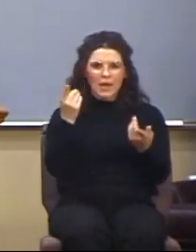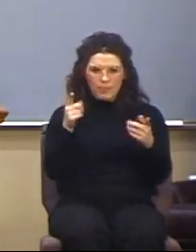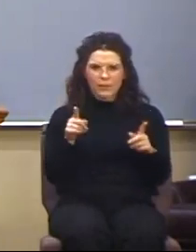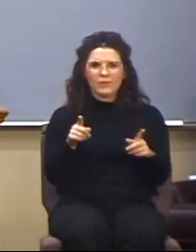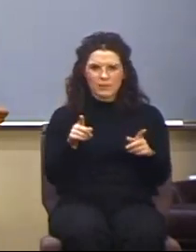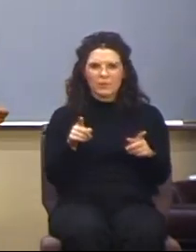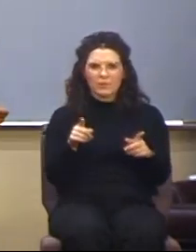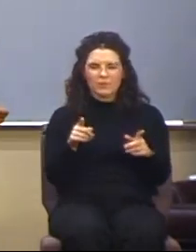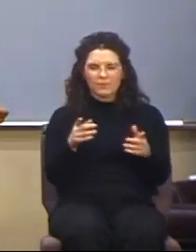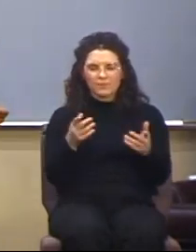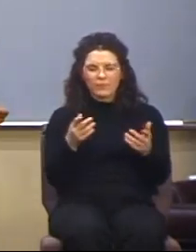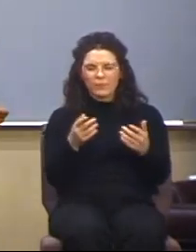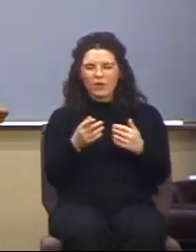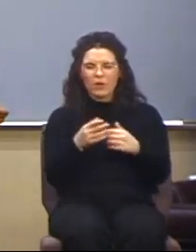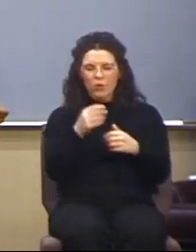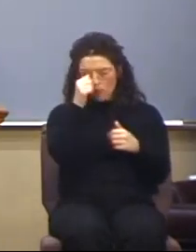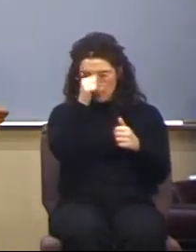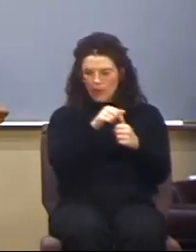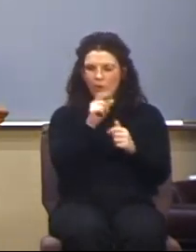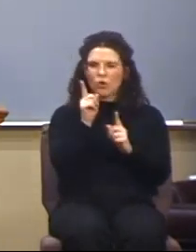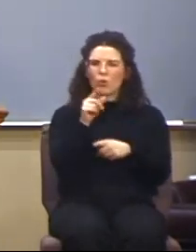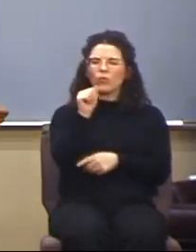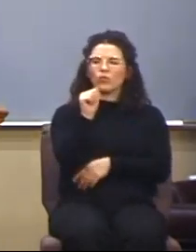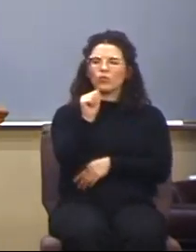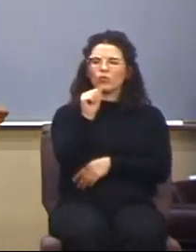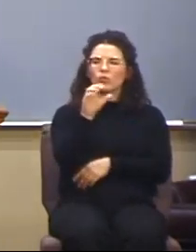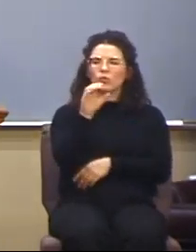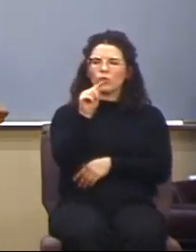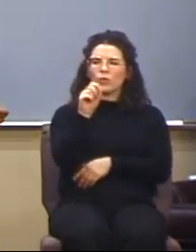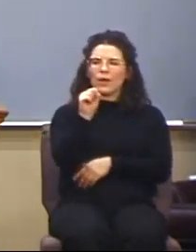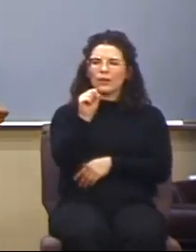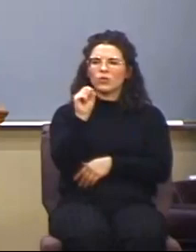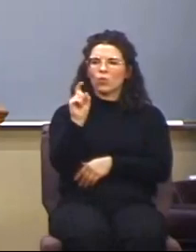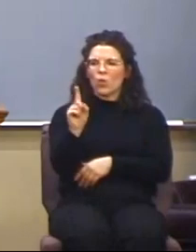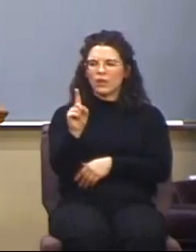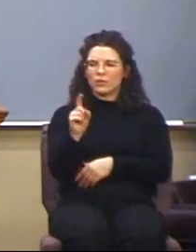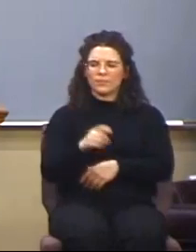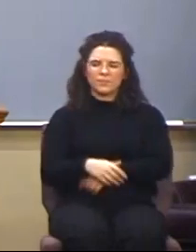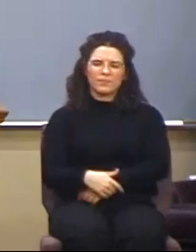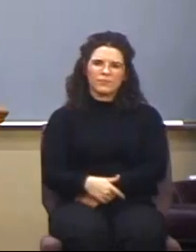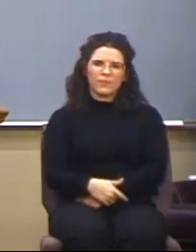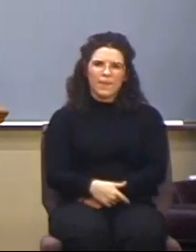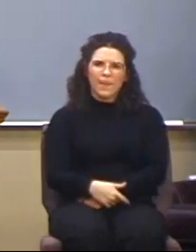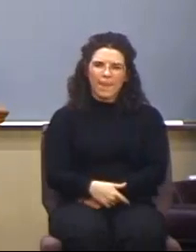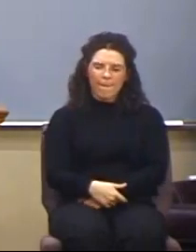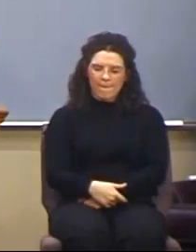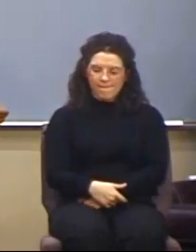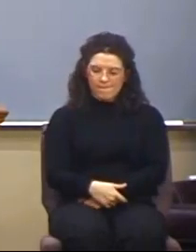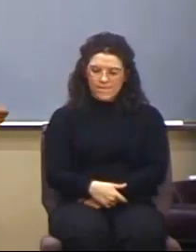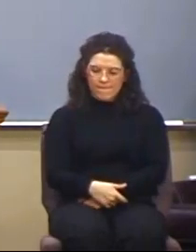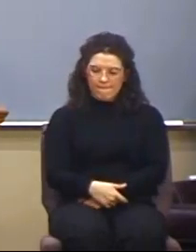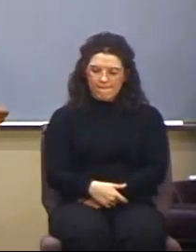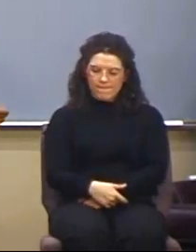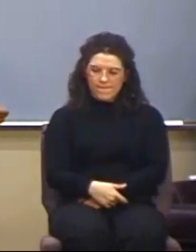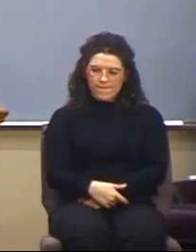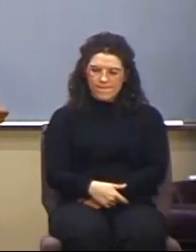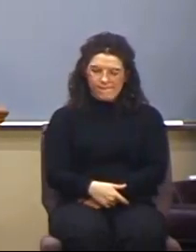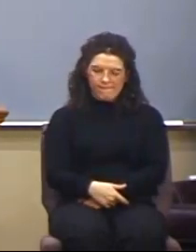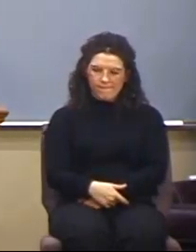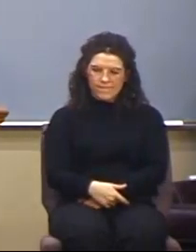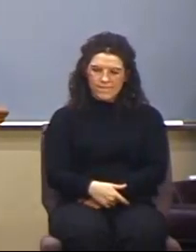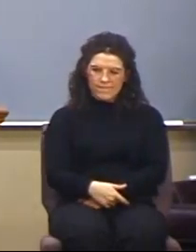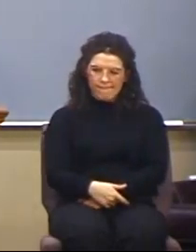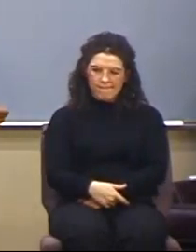The ability to perform these various supernatural phenomena is to